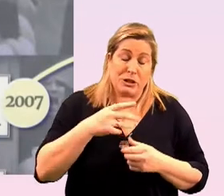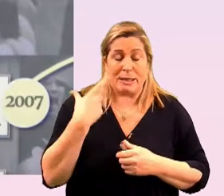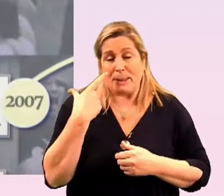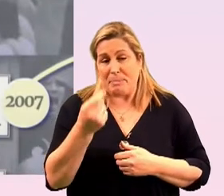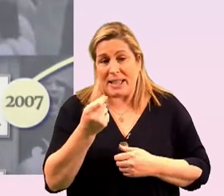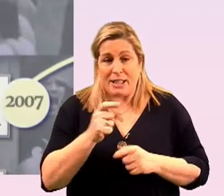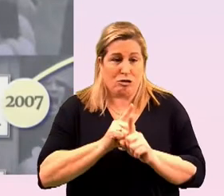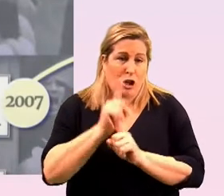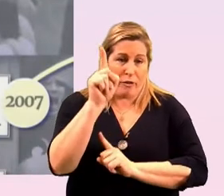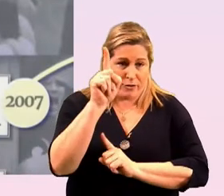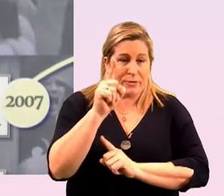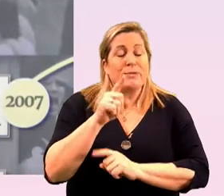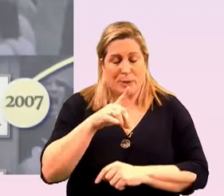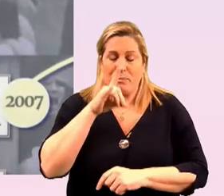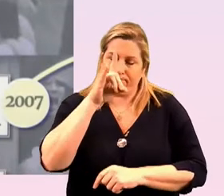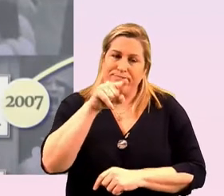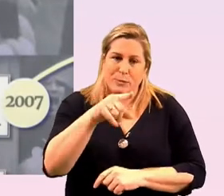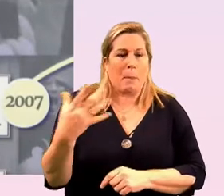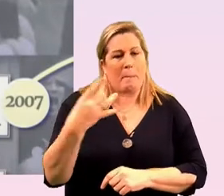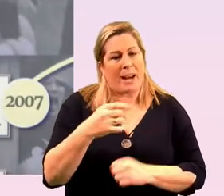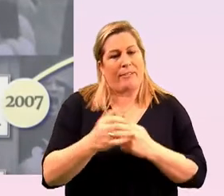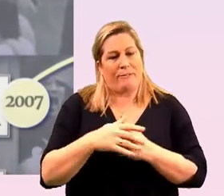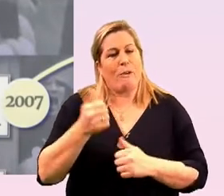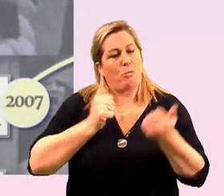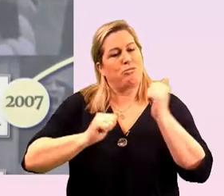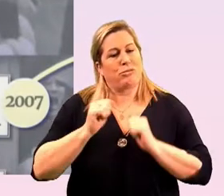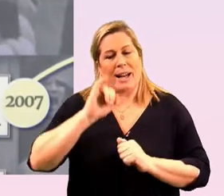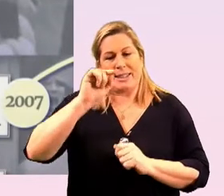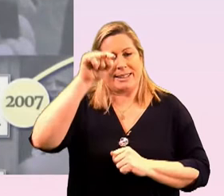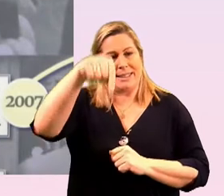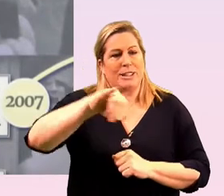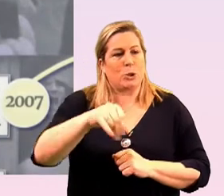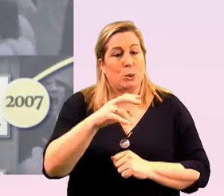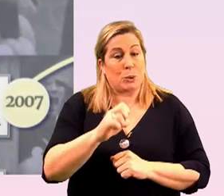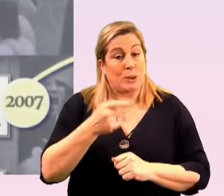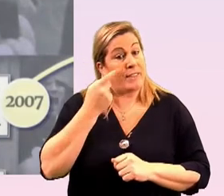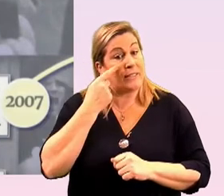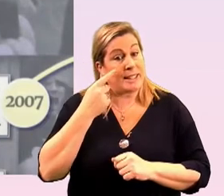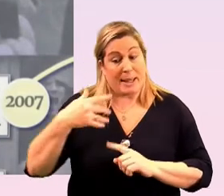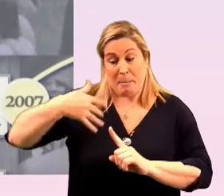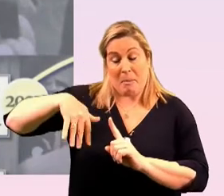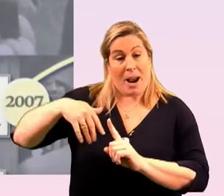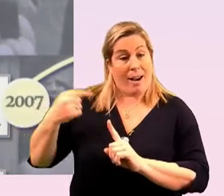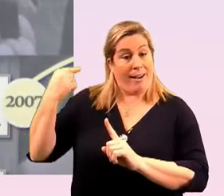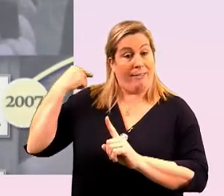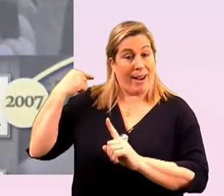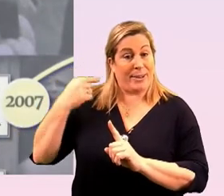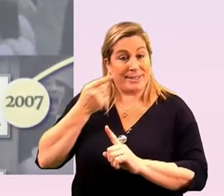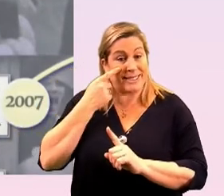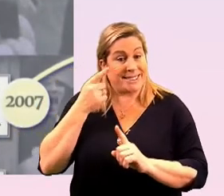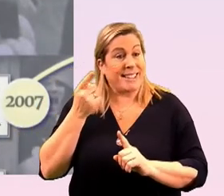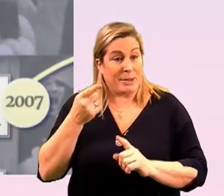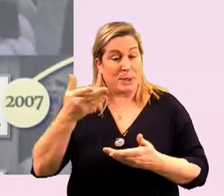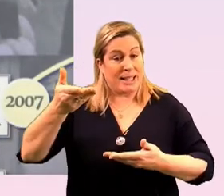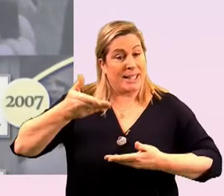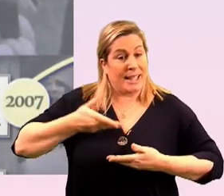sure he'll be back for our pride events in june uh did you all see our lovely backdrop behind us as well uh that was a gift